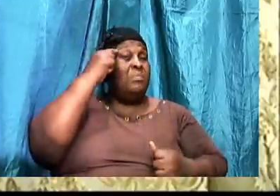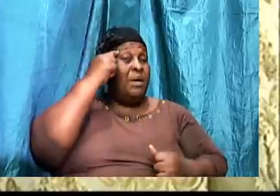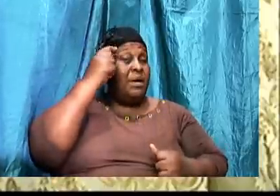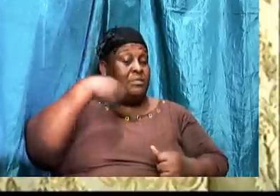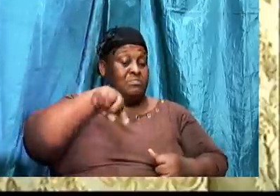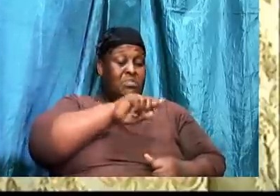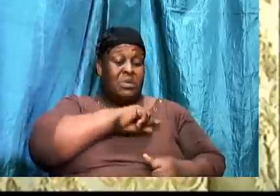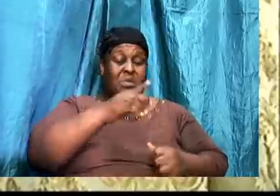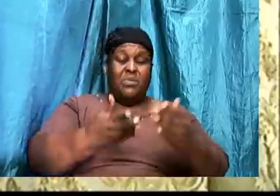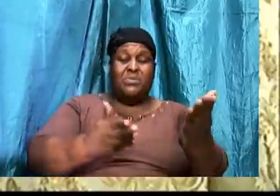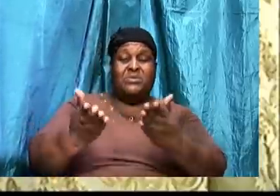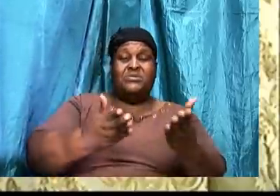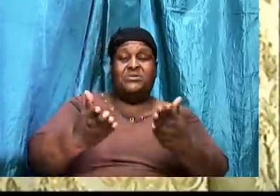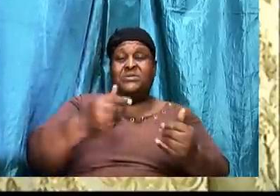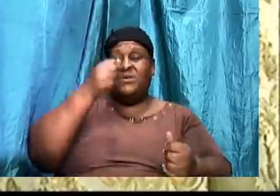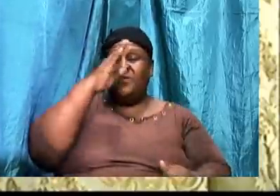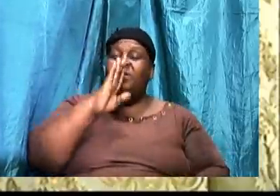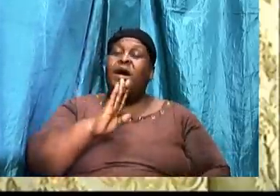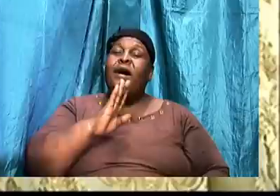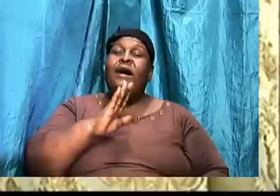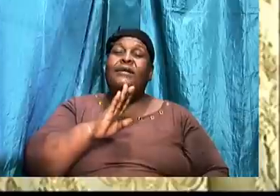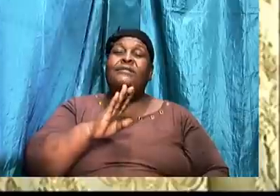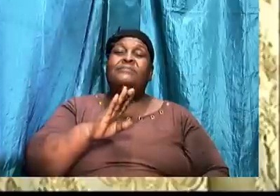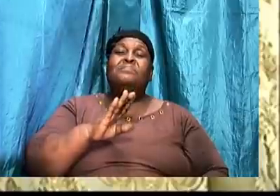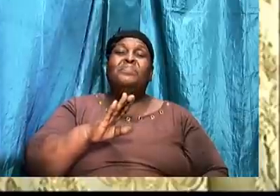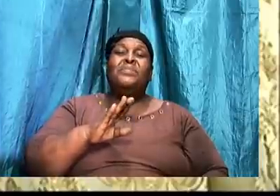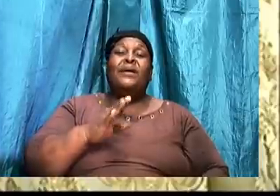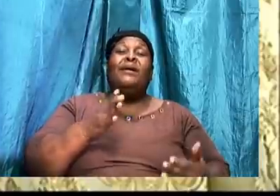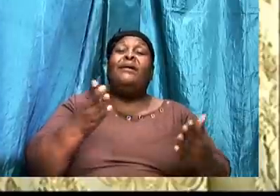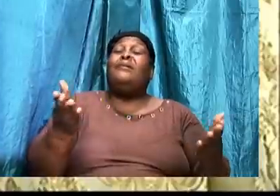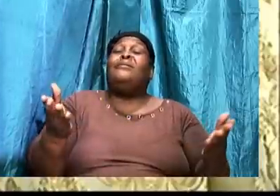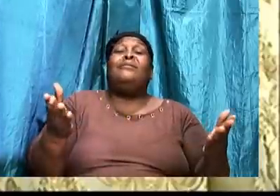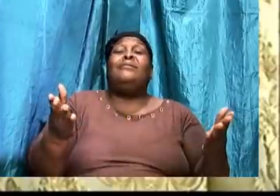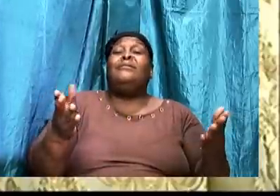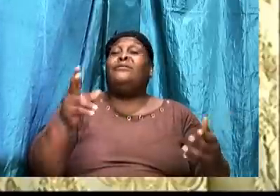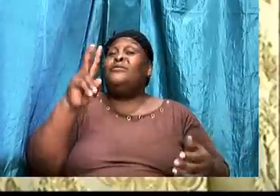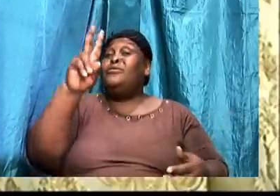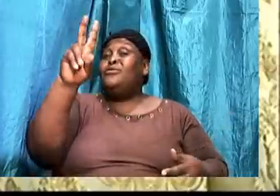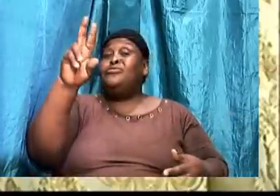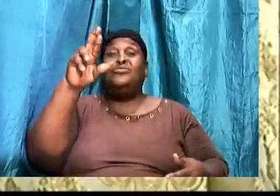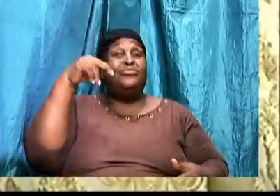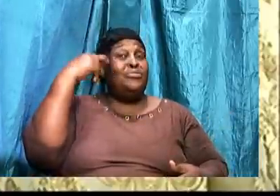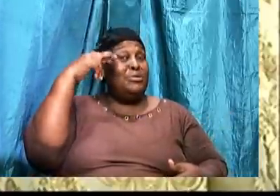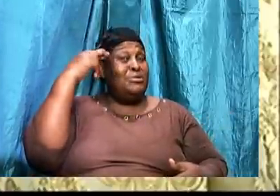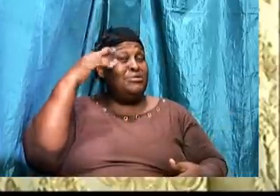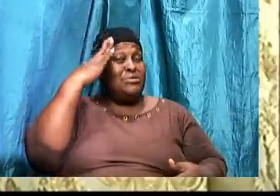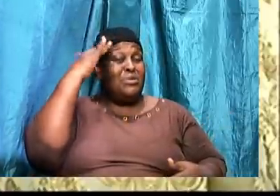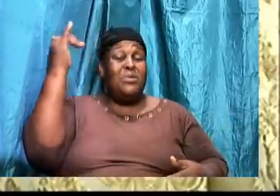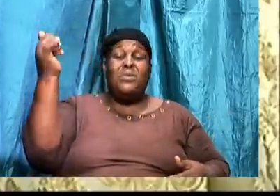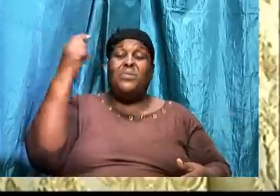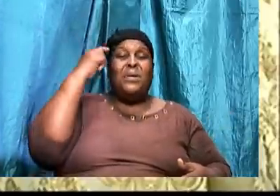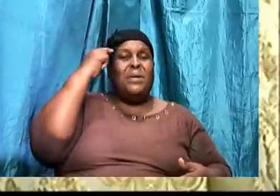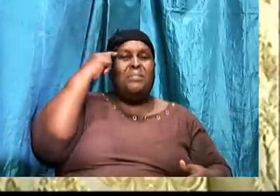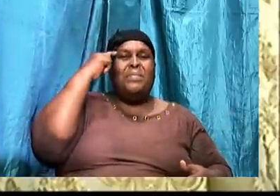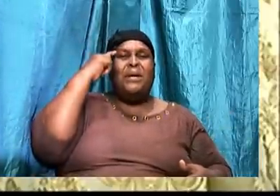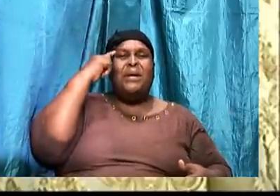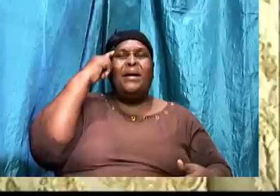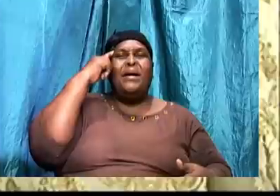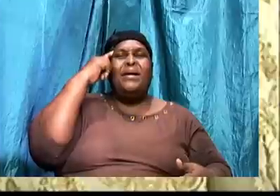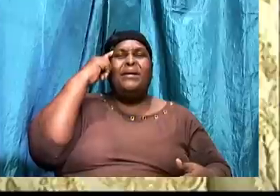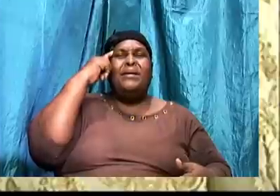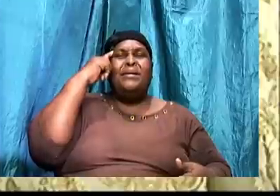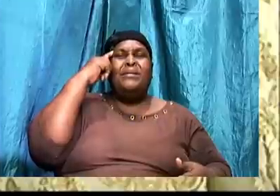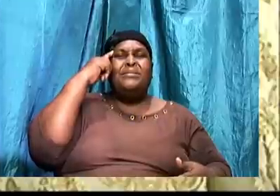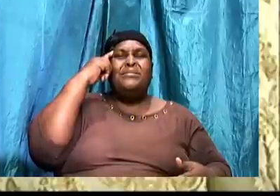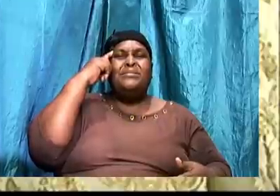God. We say that there are two reasons why the mind is so critical to man's existence. One, it is